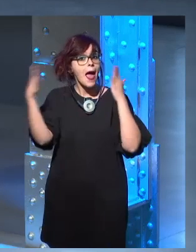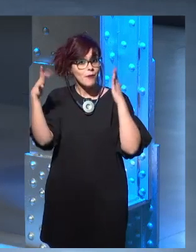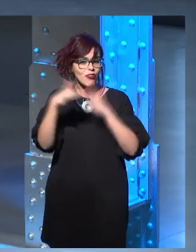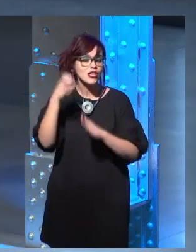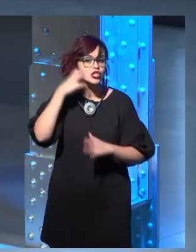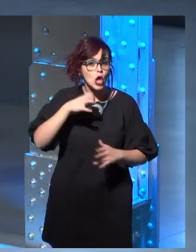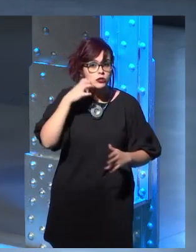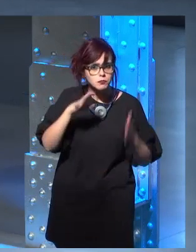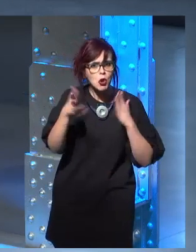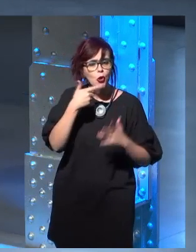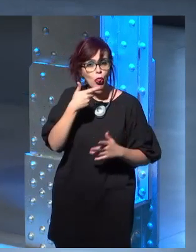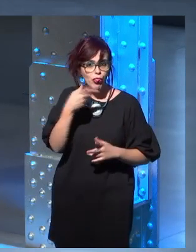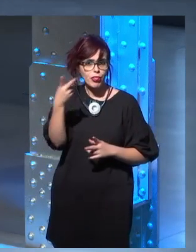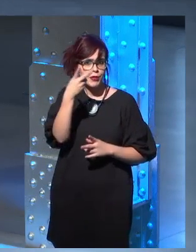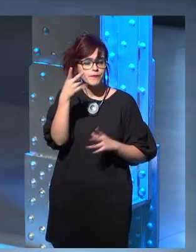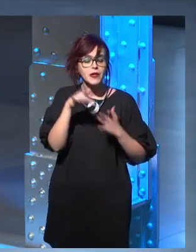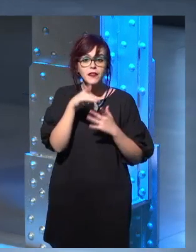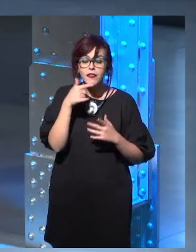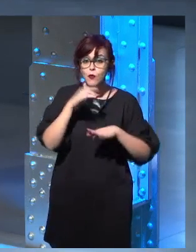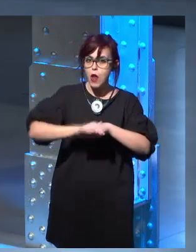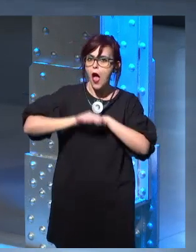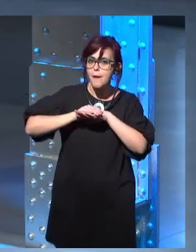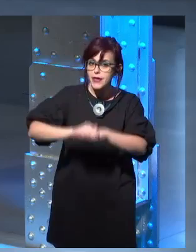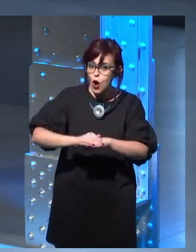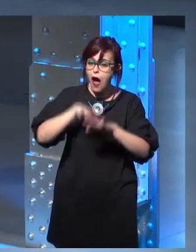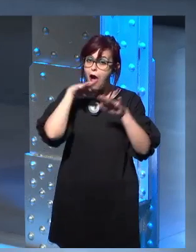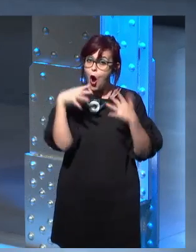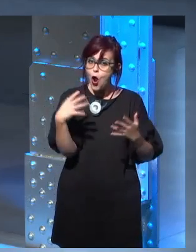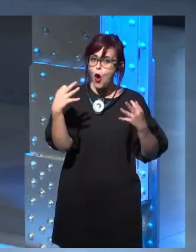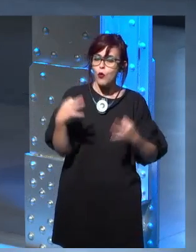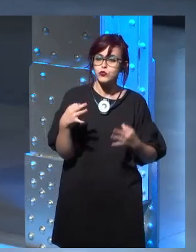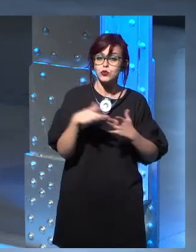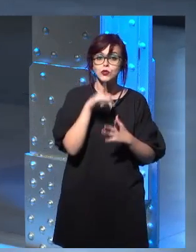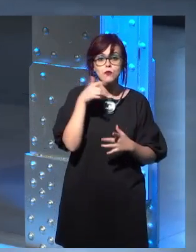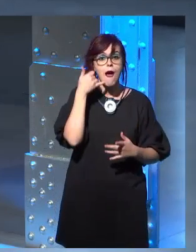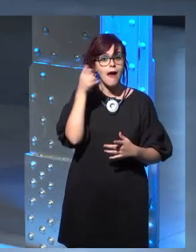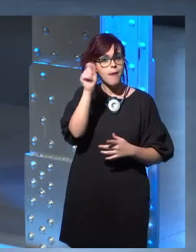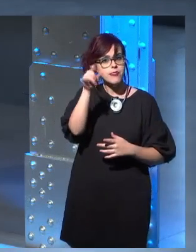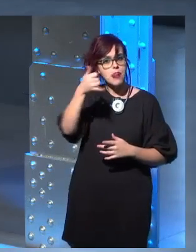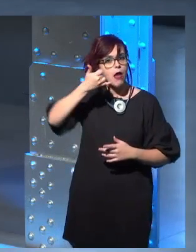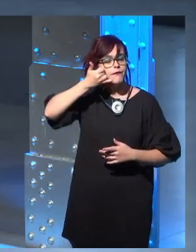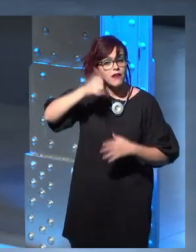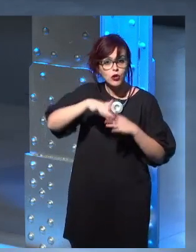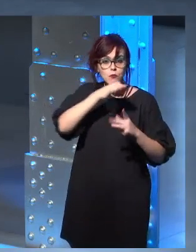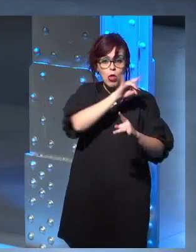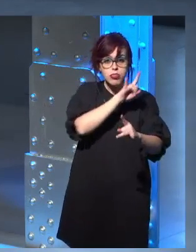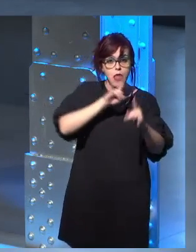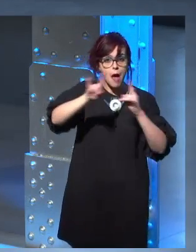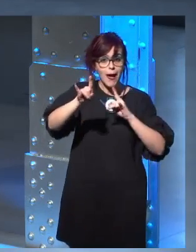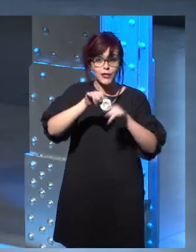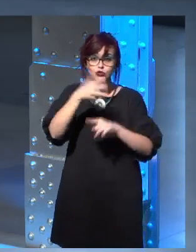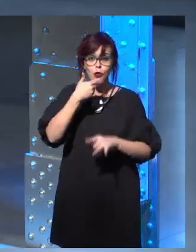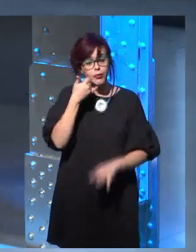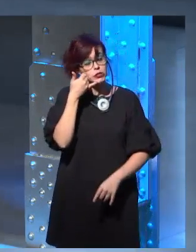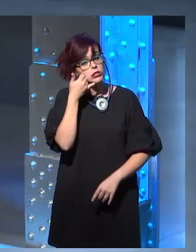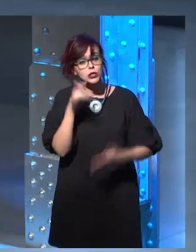I was at. And then I waited, and then George called. And George, you know, this is the first time we met. And he invited me to his